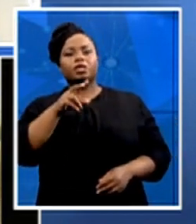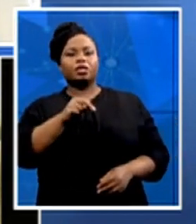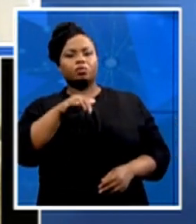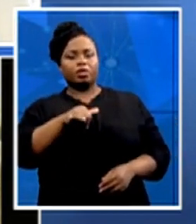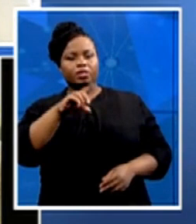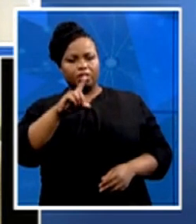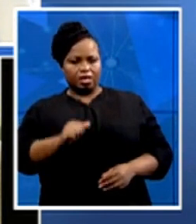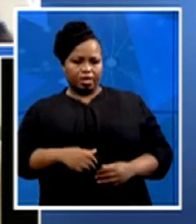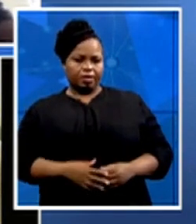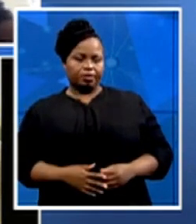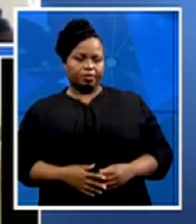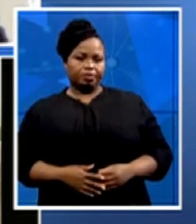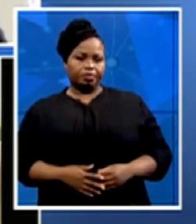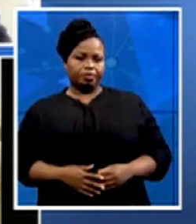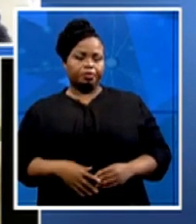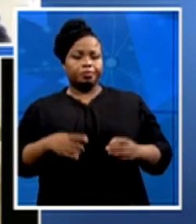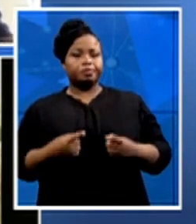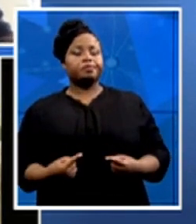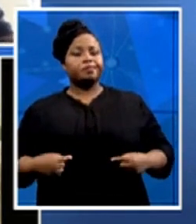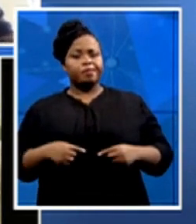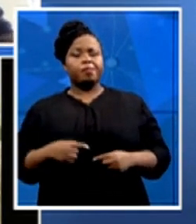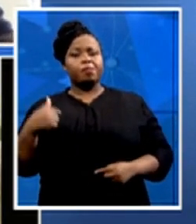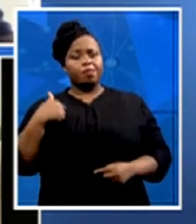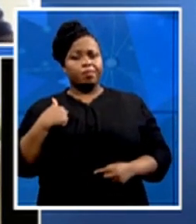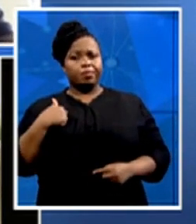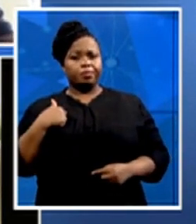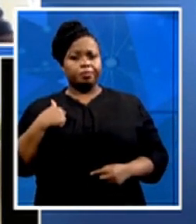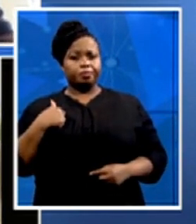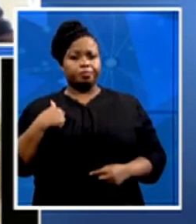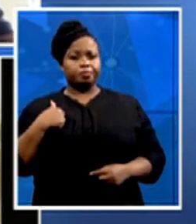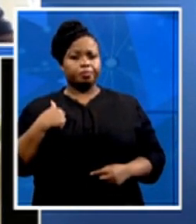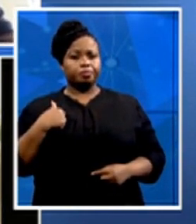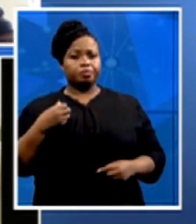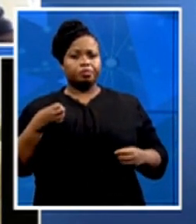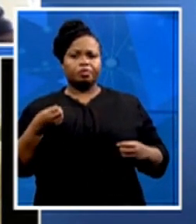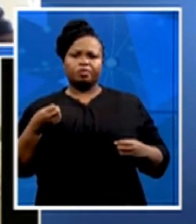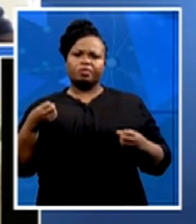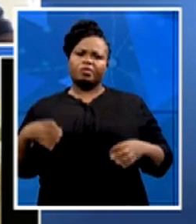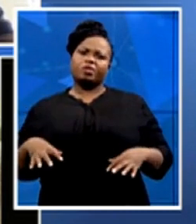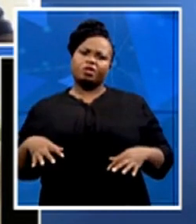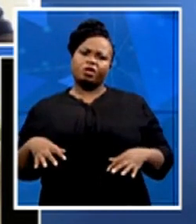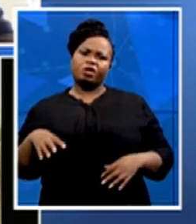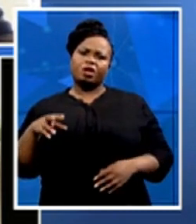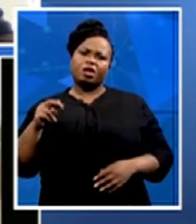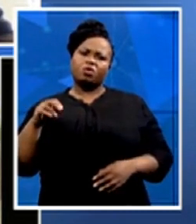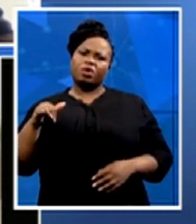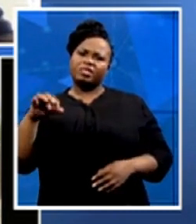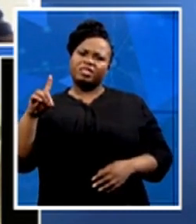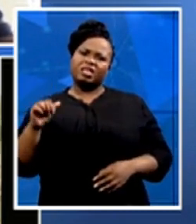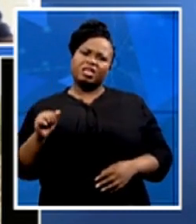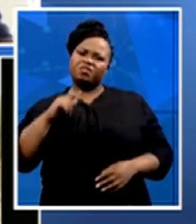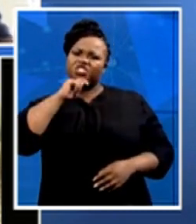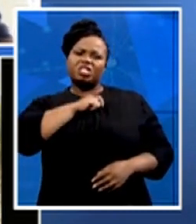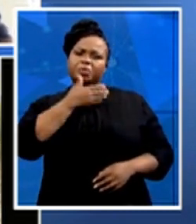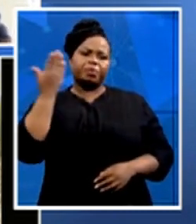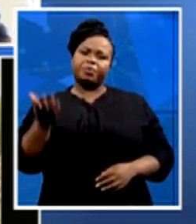I lost trust and interest in terms of NYTA because even now, they are going to appoint a